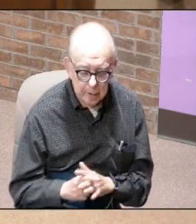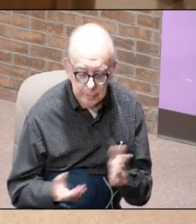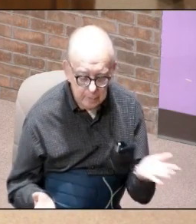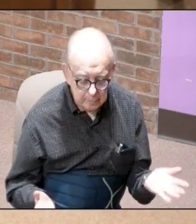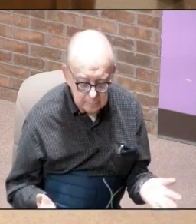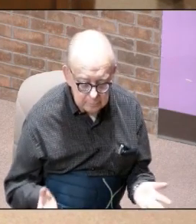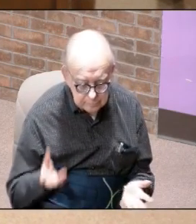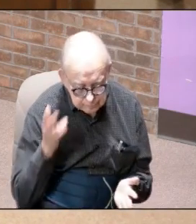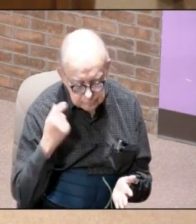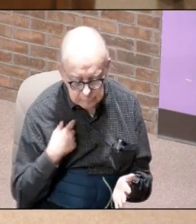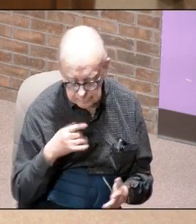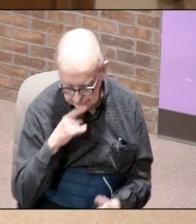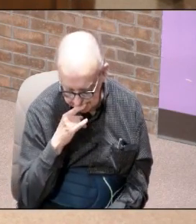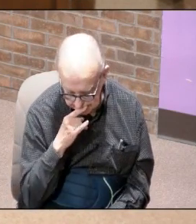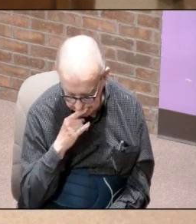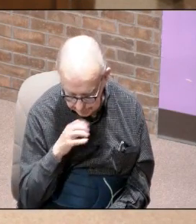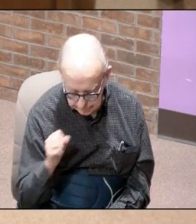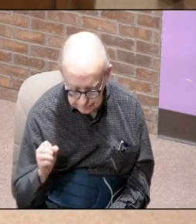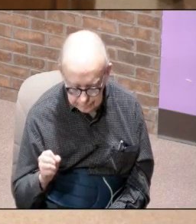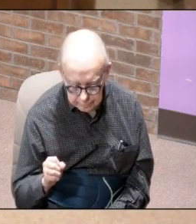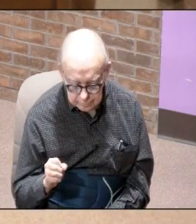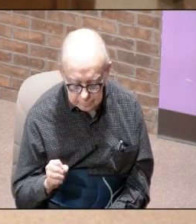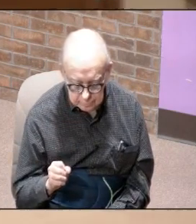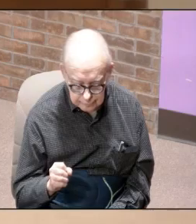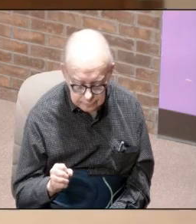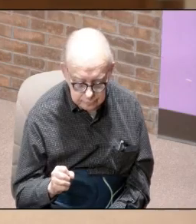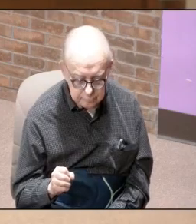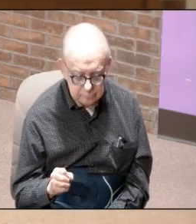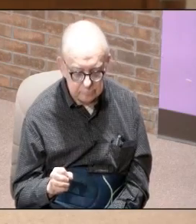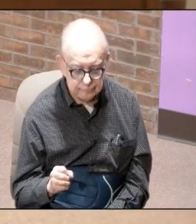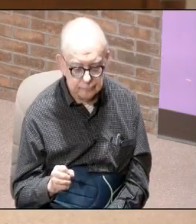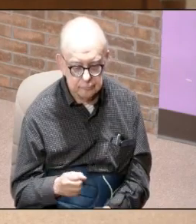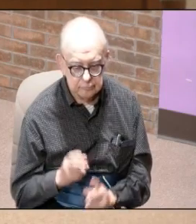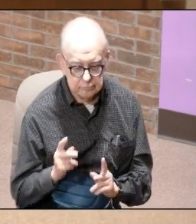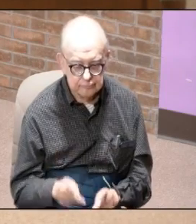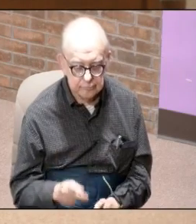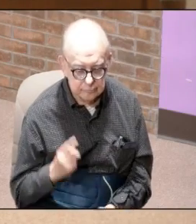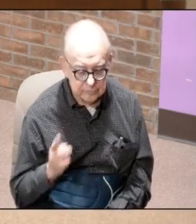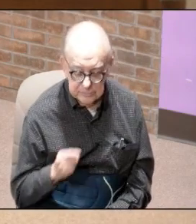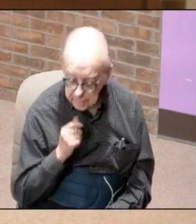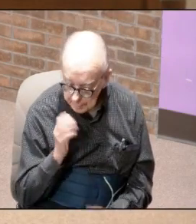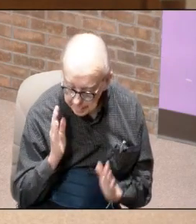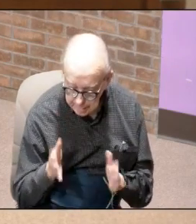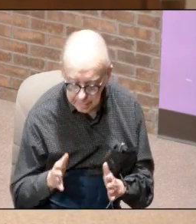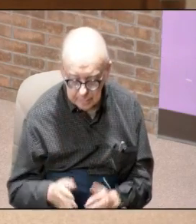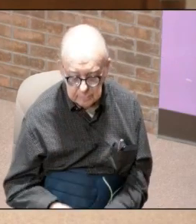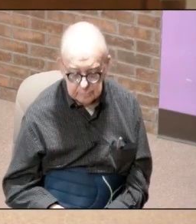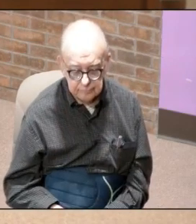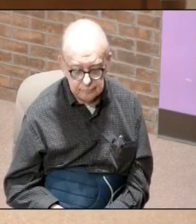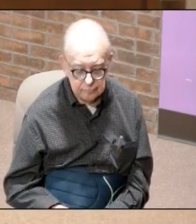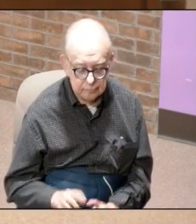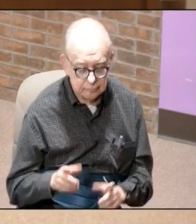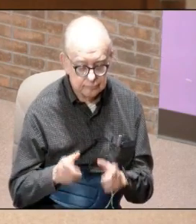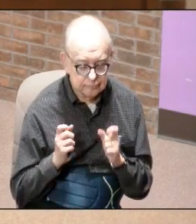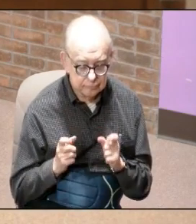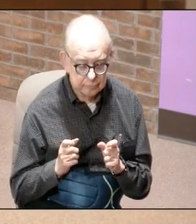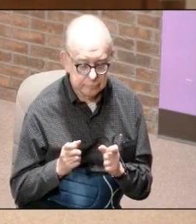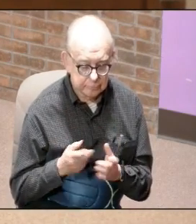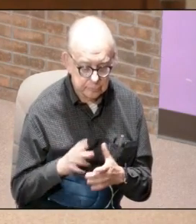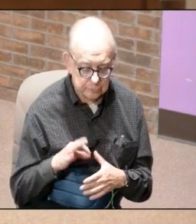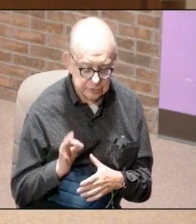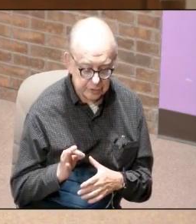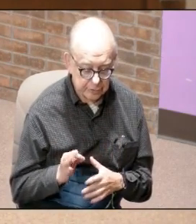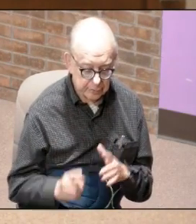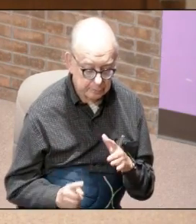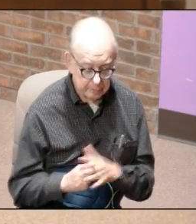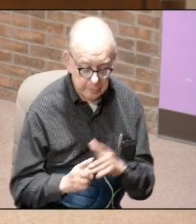I heard that when I was a kid in Sunday school and everybody thought I wasn't paying attention but all of a sudden the Holy Spirit just brings